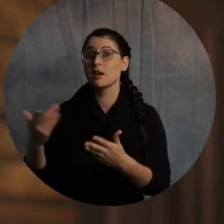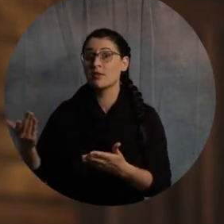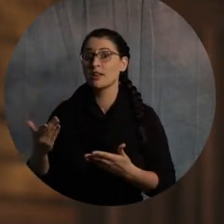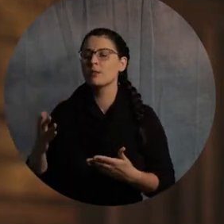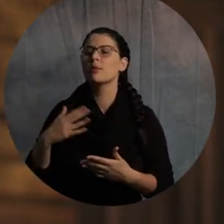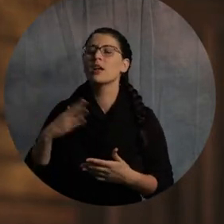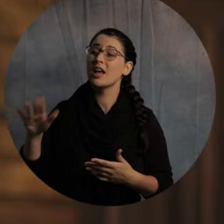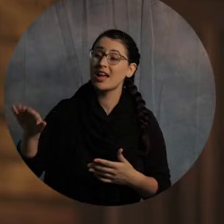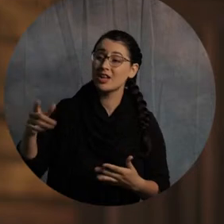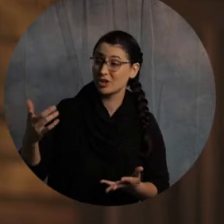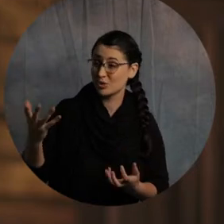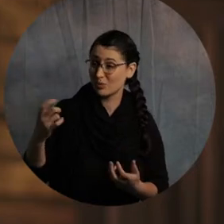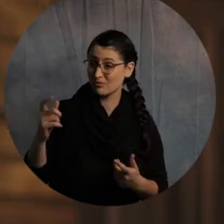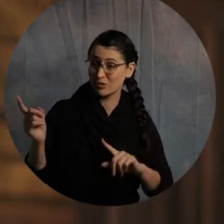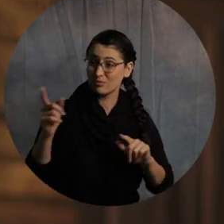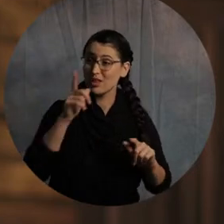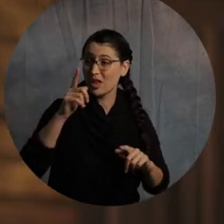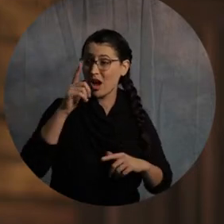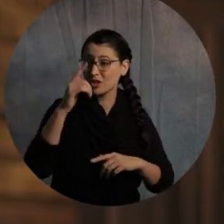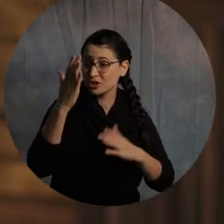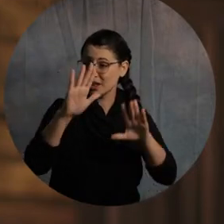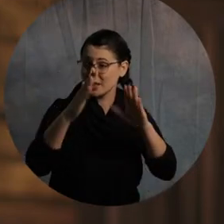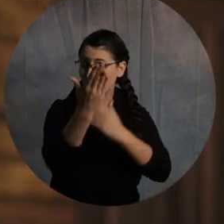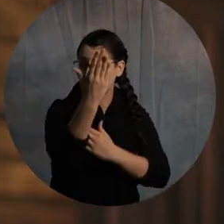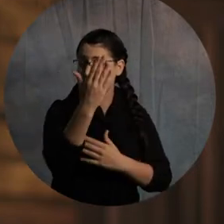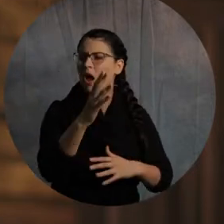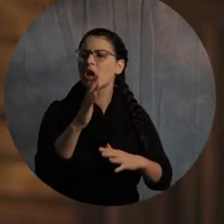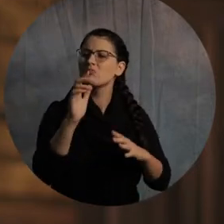But, let's start off, we'd love for you guys to go hang out with the church.